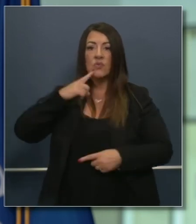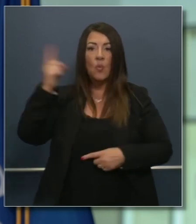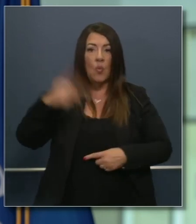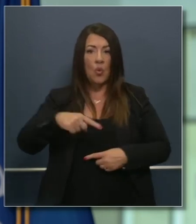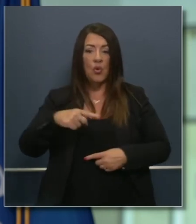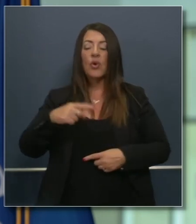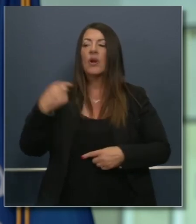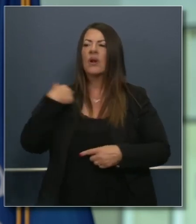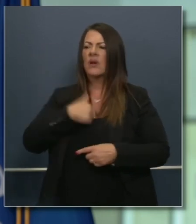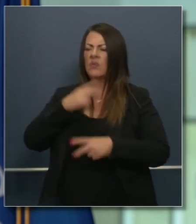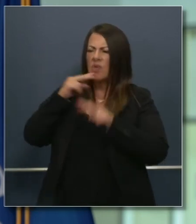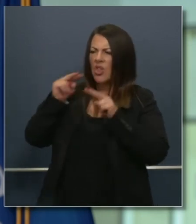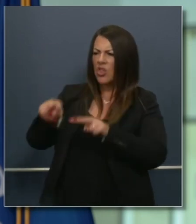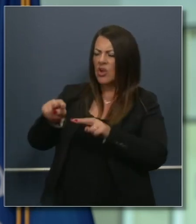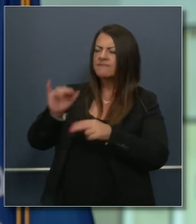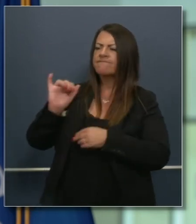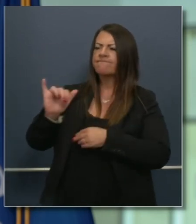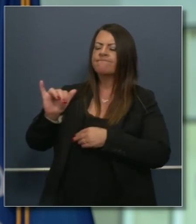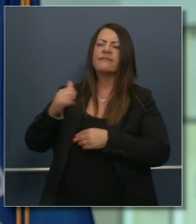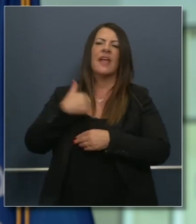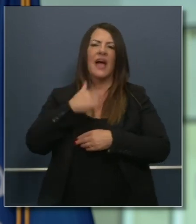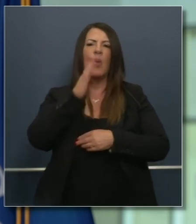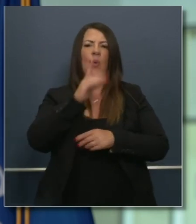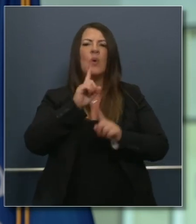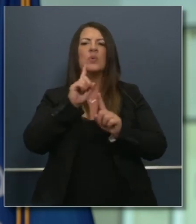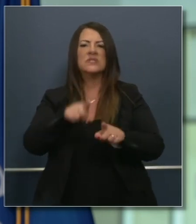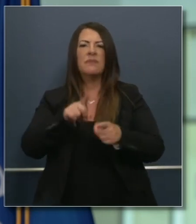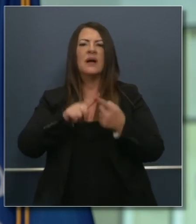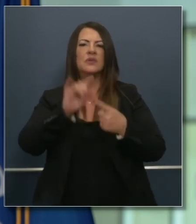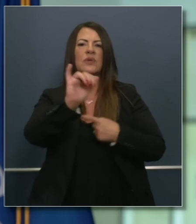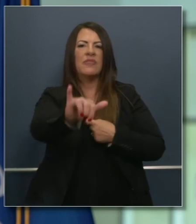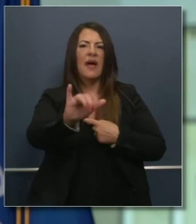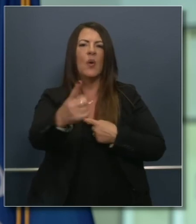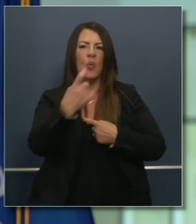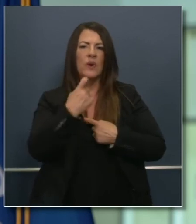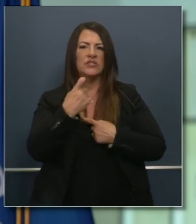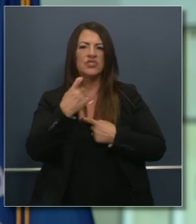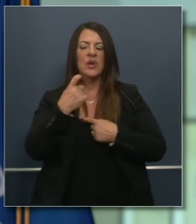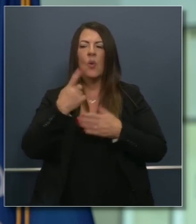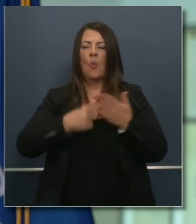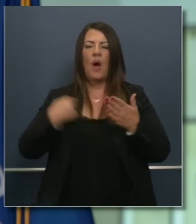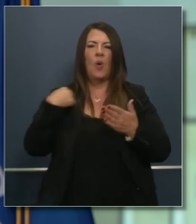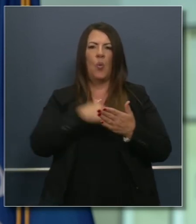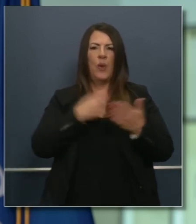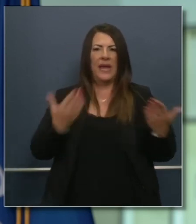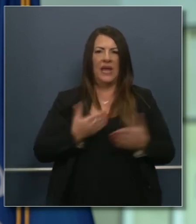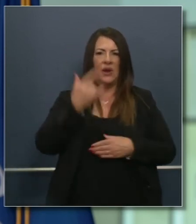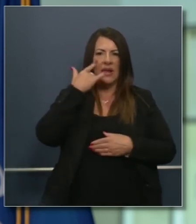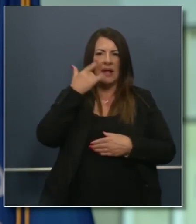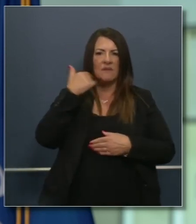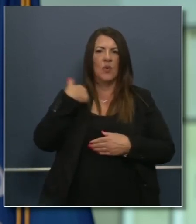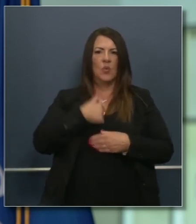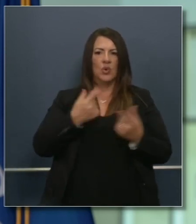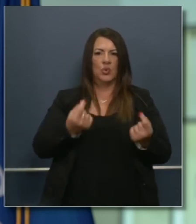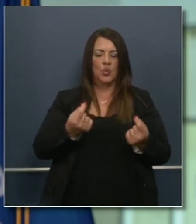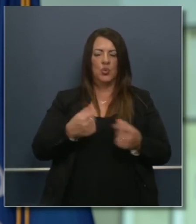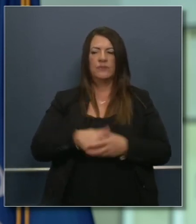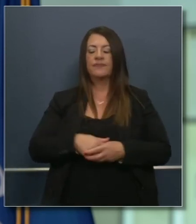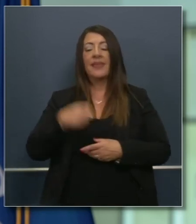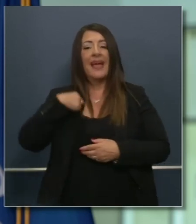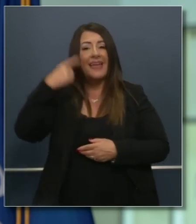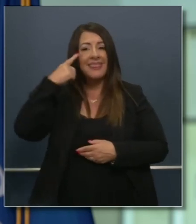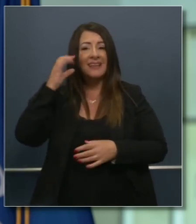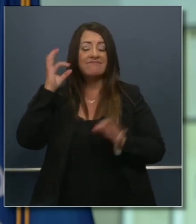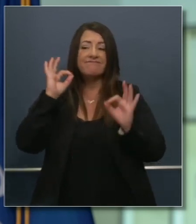When I do, I'll have a chance to respond in detail to your question about what our next steps are. But I think it was sound. I think it was